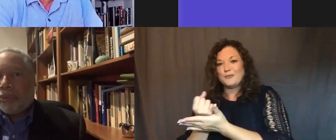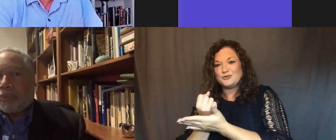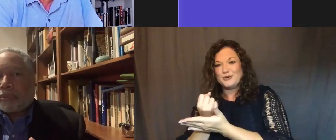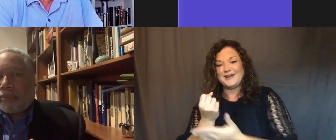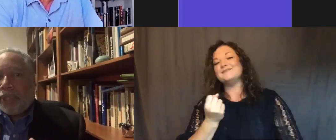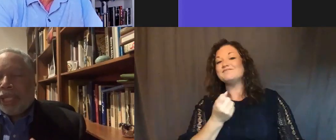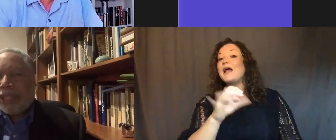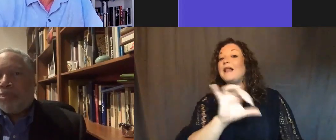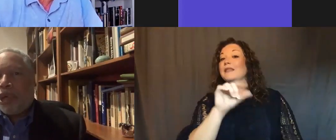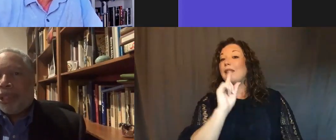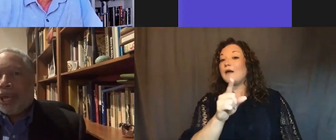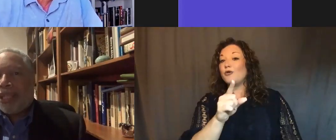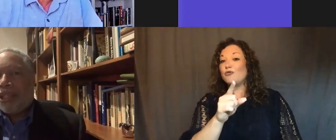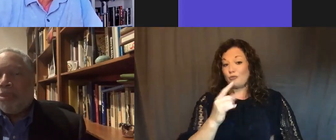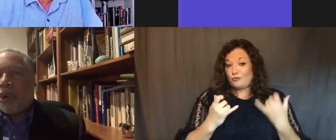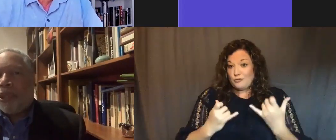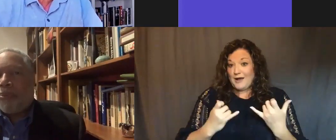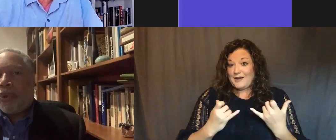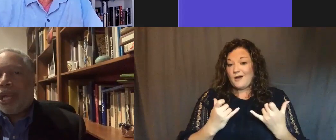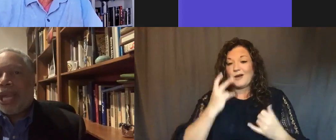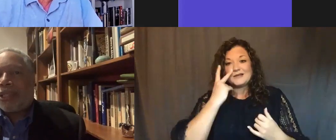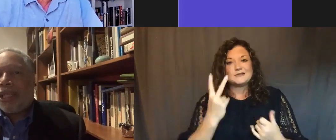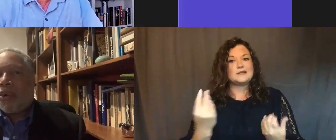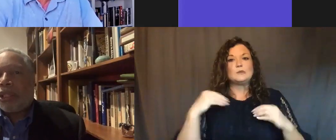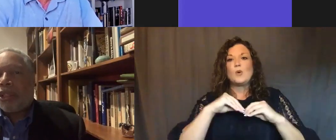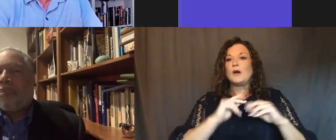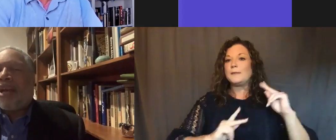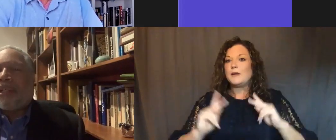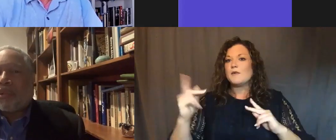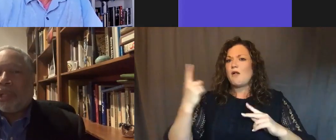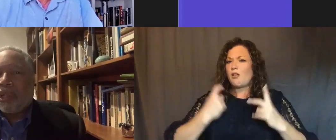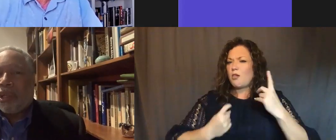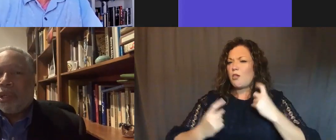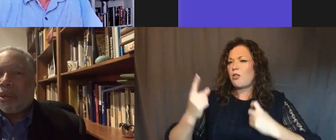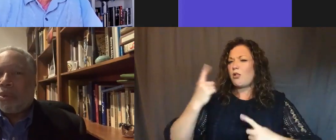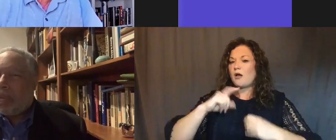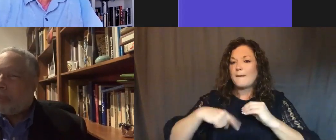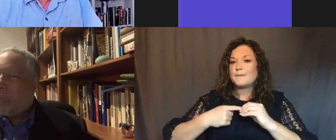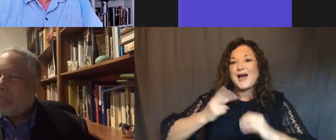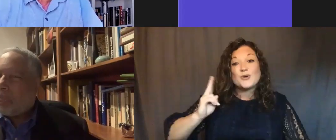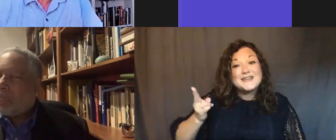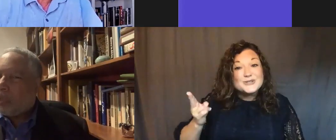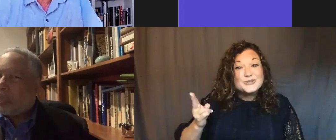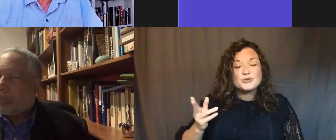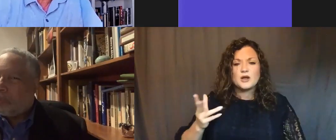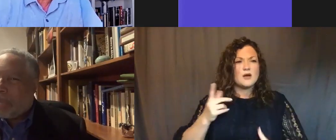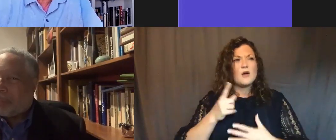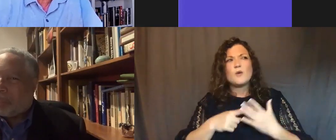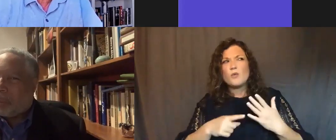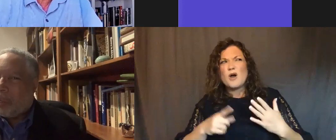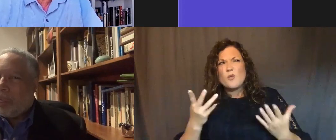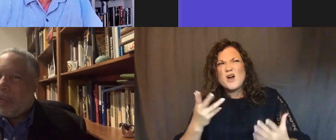you, at this moment, I see more people asking questions about history. What was the Tulsa